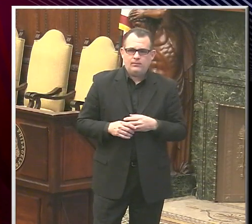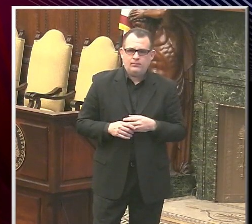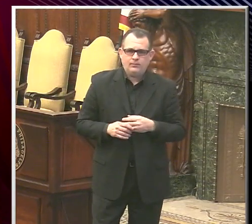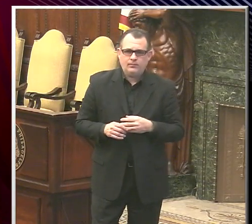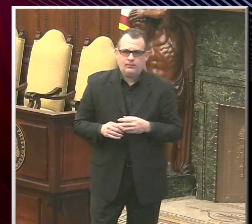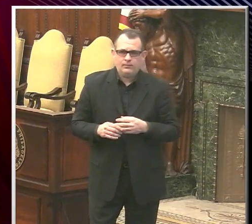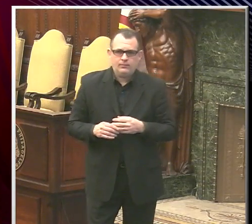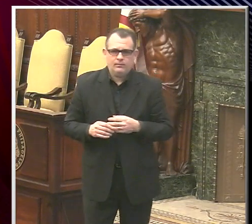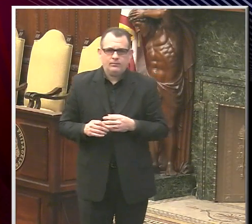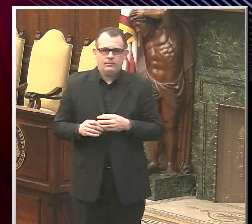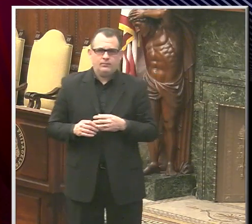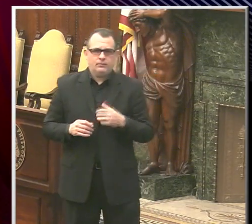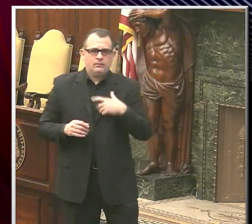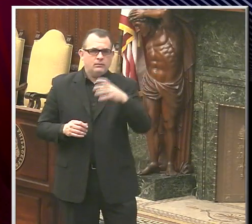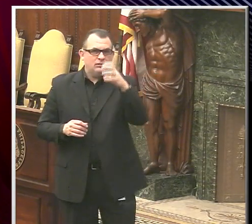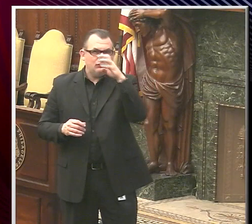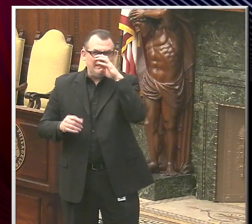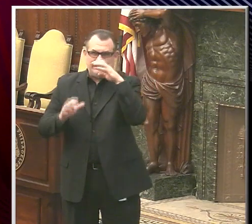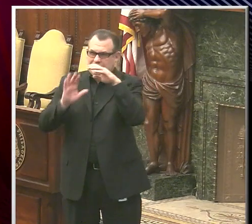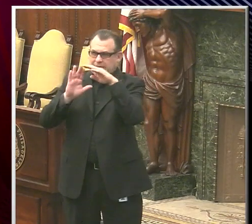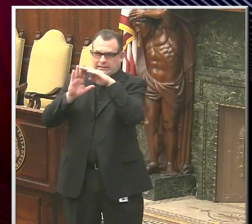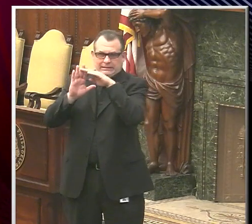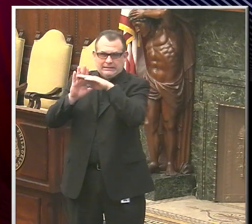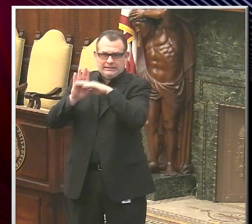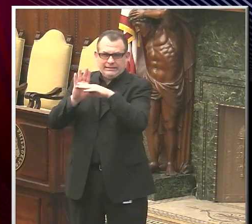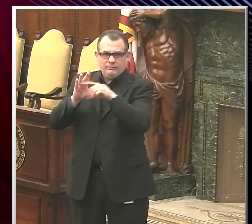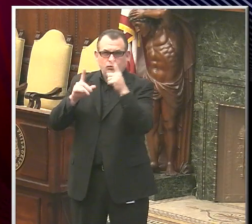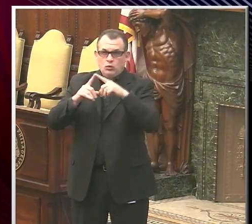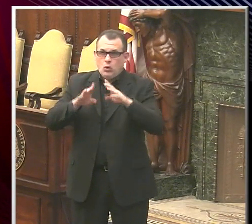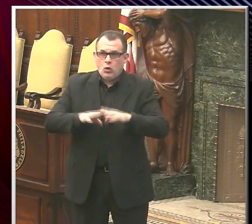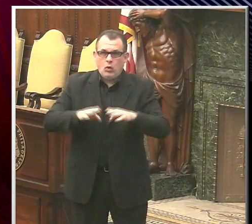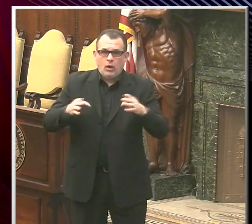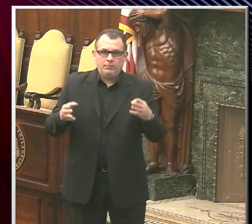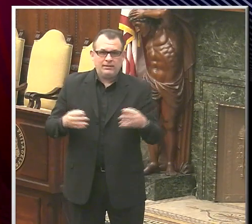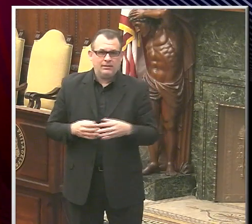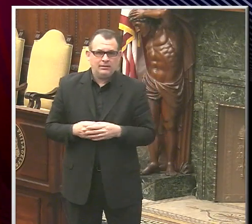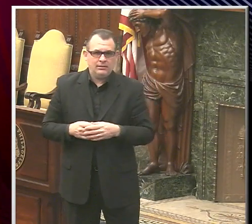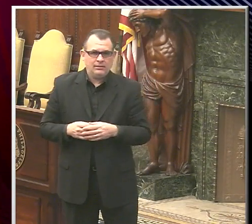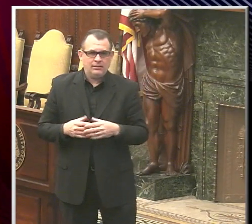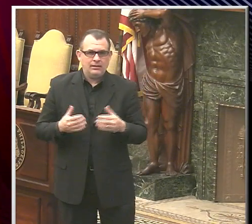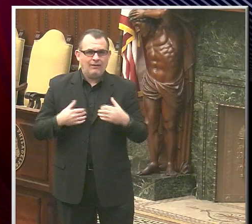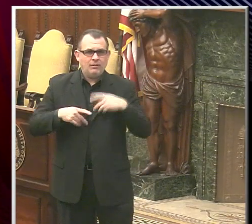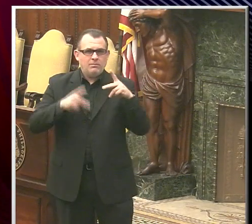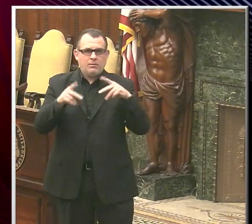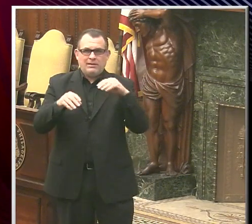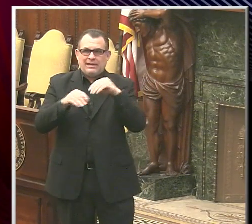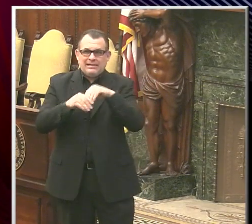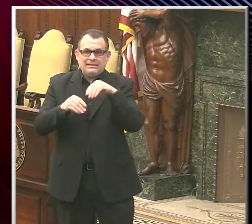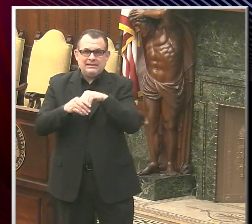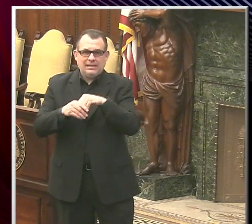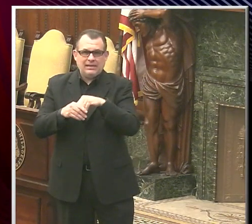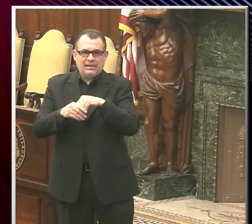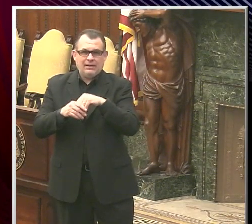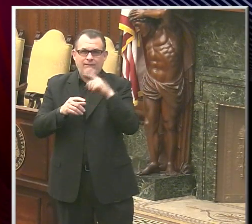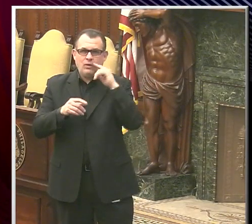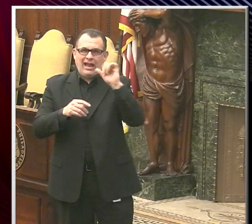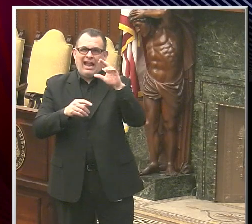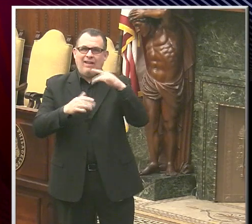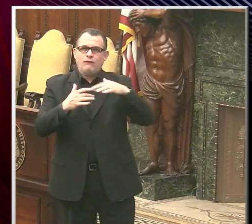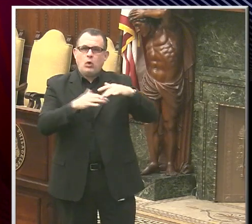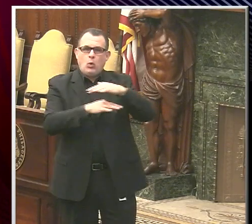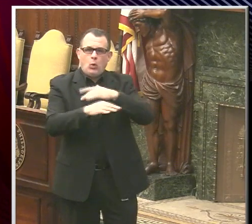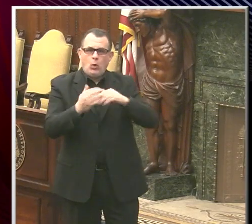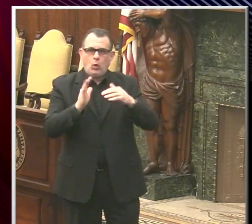guidelines now for restaurants to be able to open and have people inside. Will those same airflow guidelines be